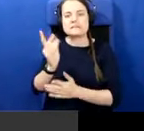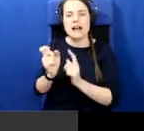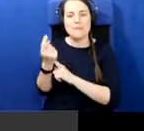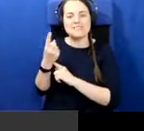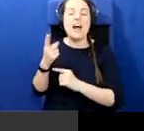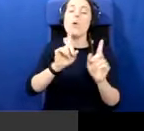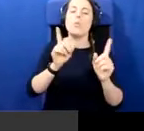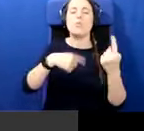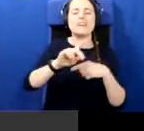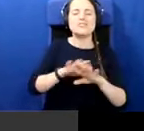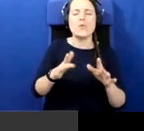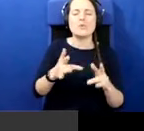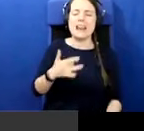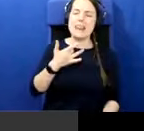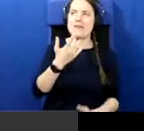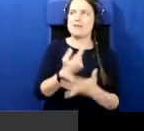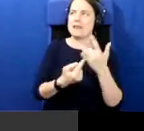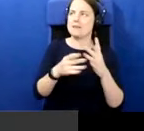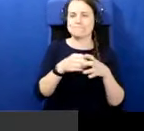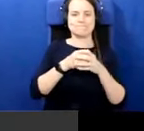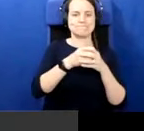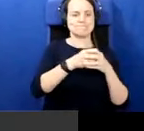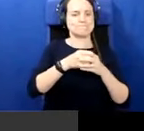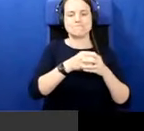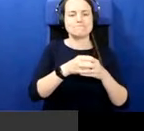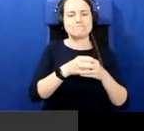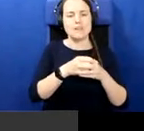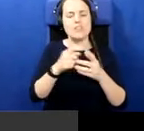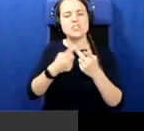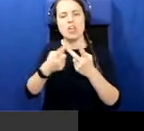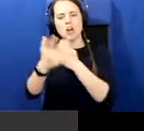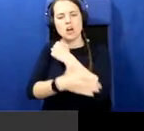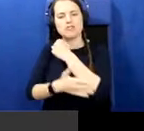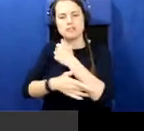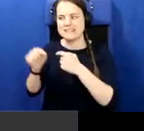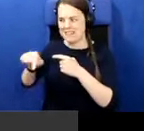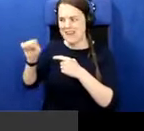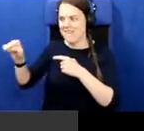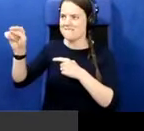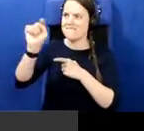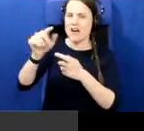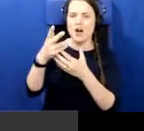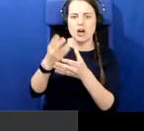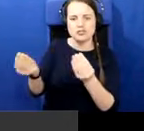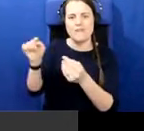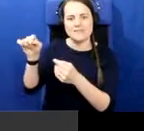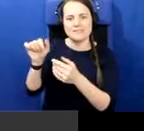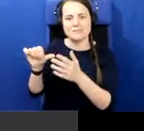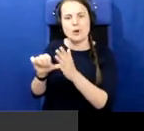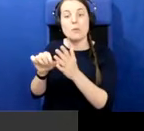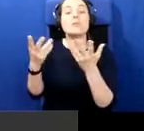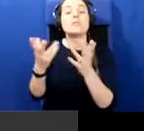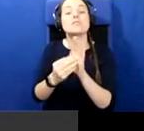I mean, there are other countries, post-conflict countries, that operate, that have addressed this problem. And for example, the UN, a special